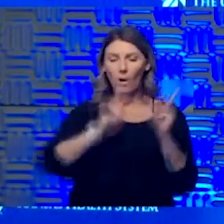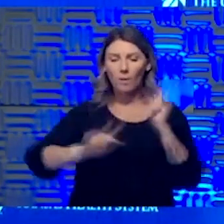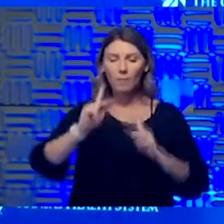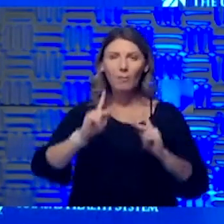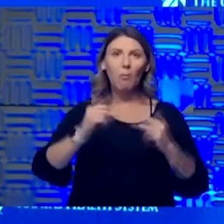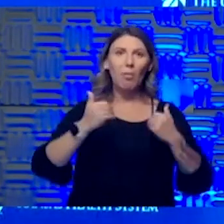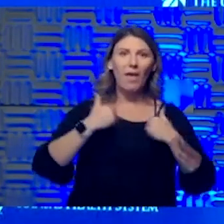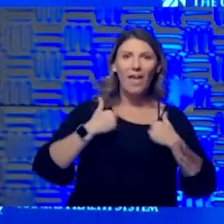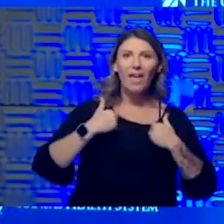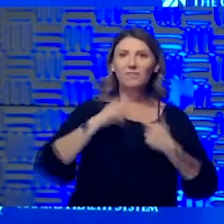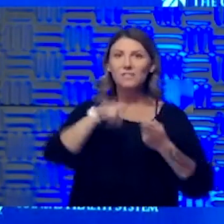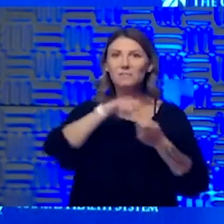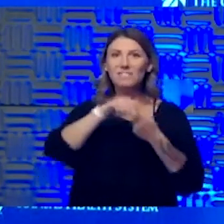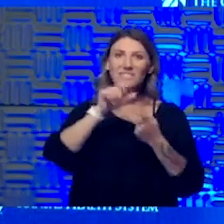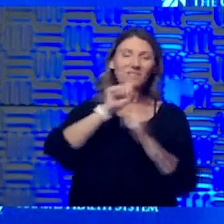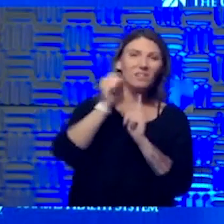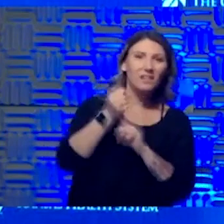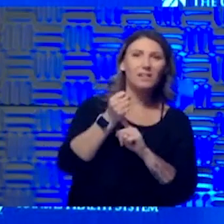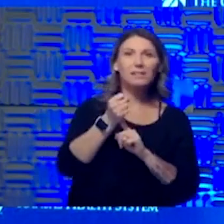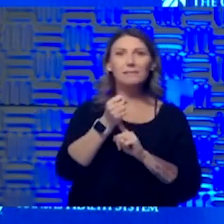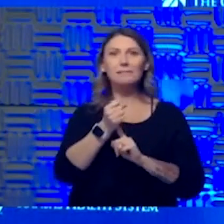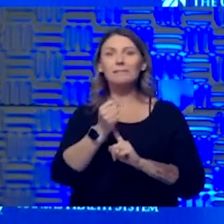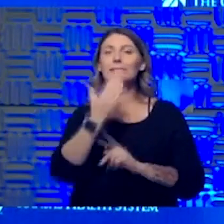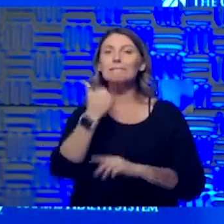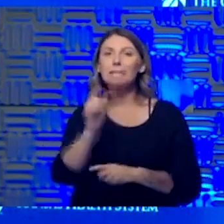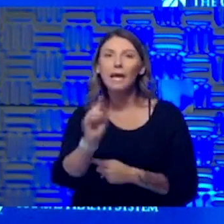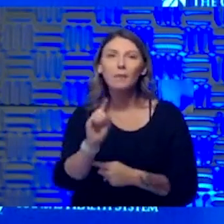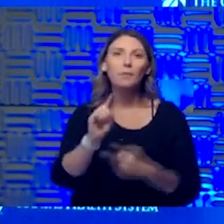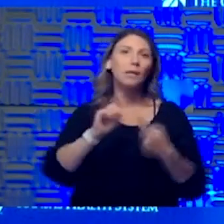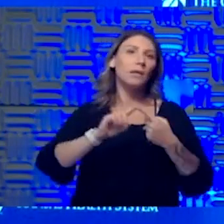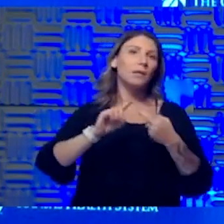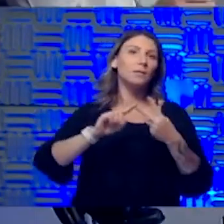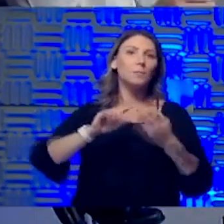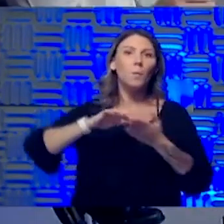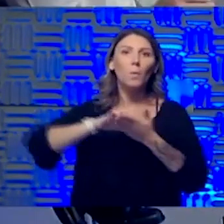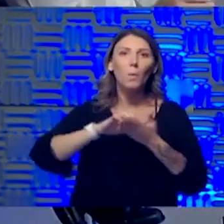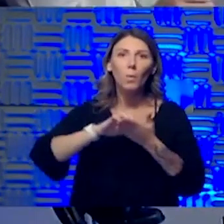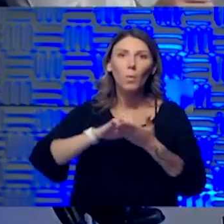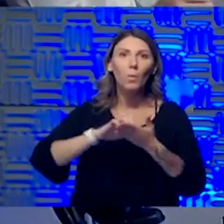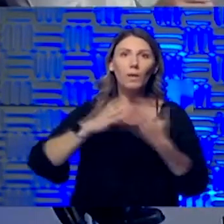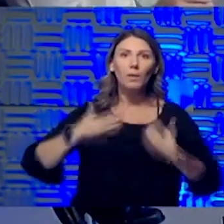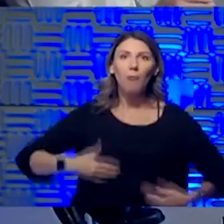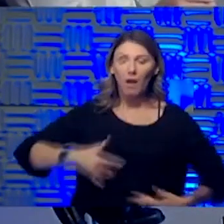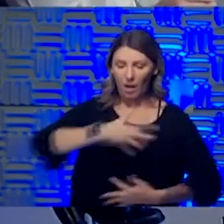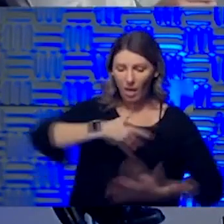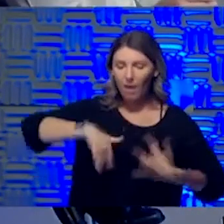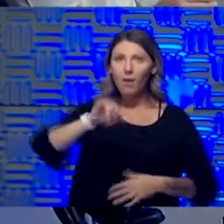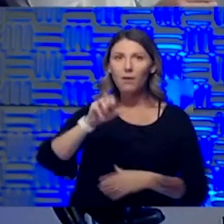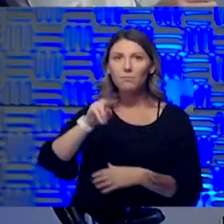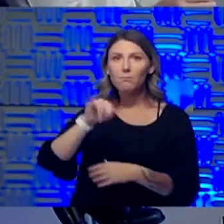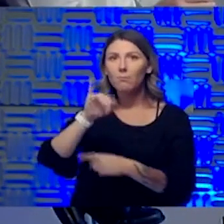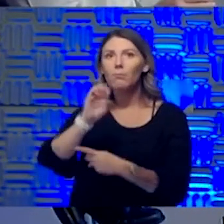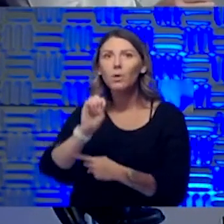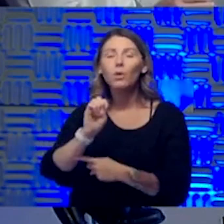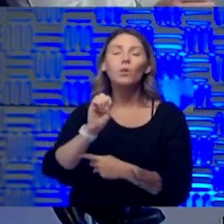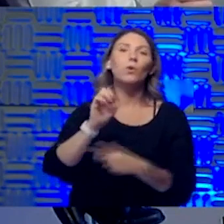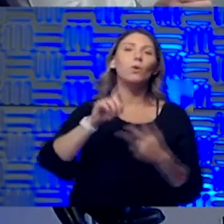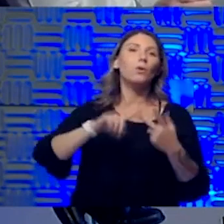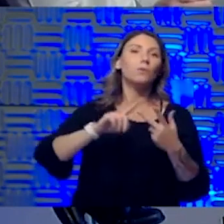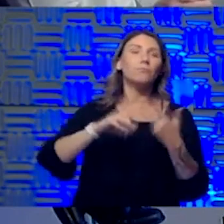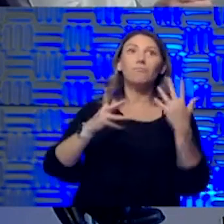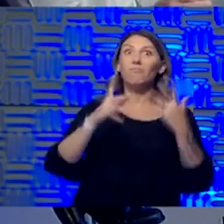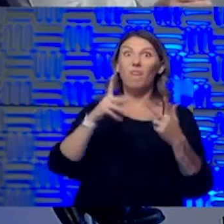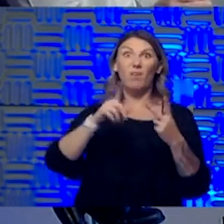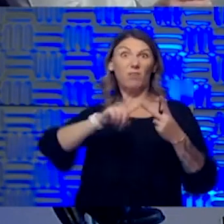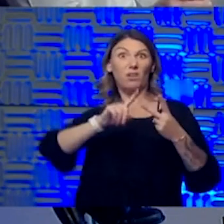diabetes, maybe autoimmune, who are kind of in a place where they don't know what to do. Maybe they'll be going back to work. Uh,